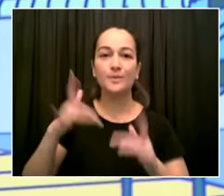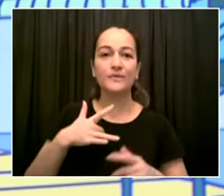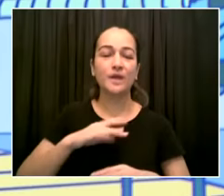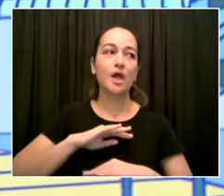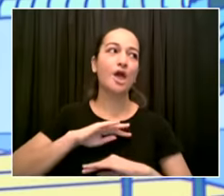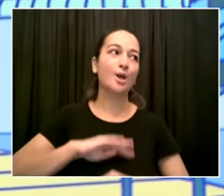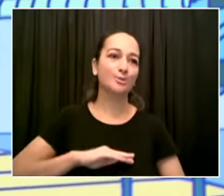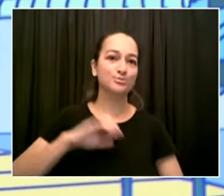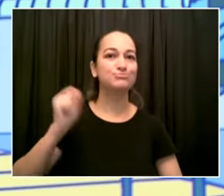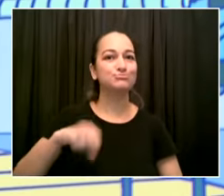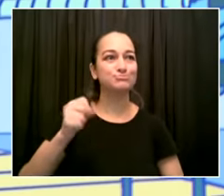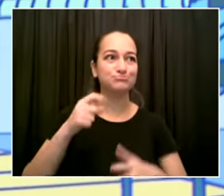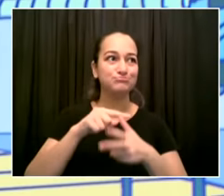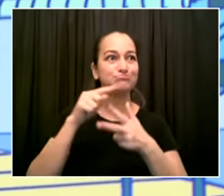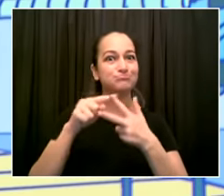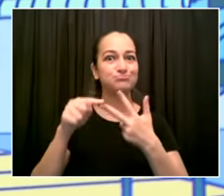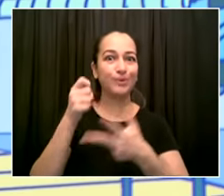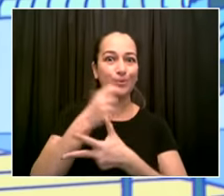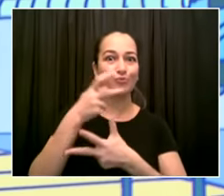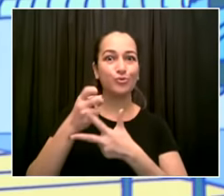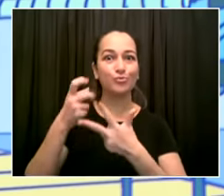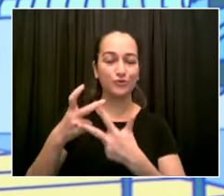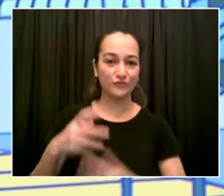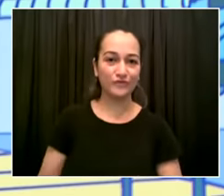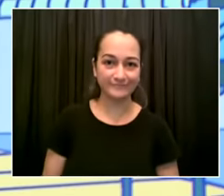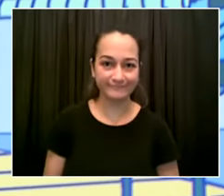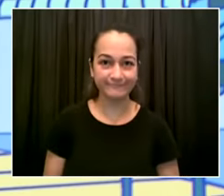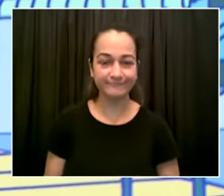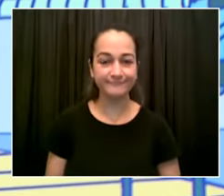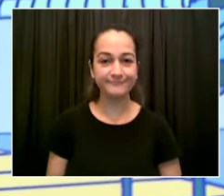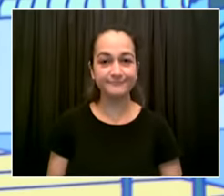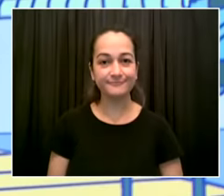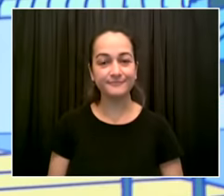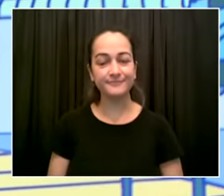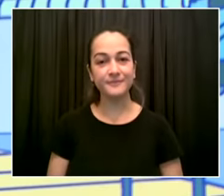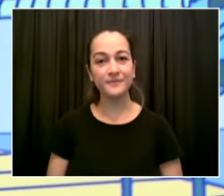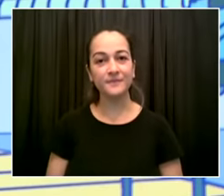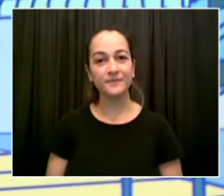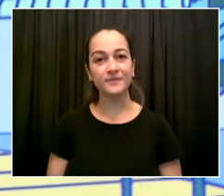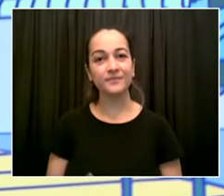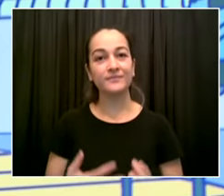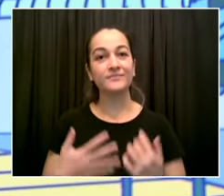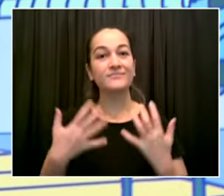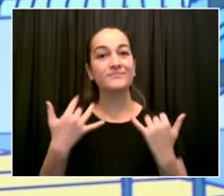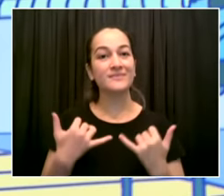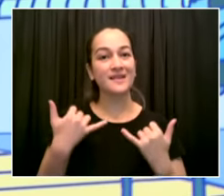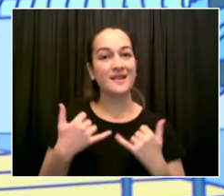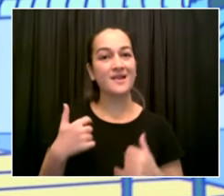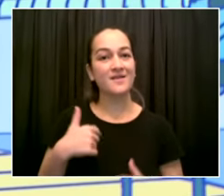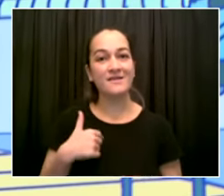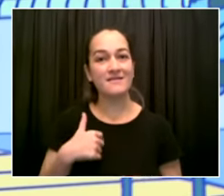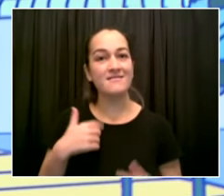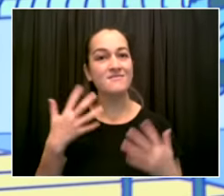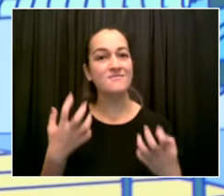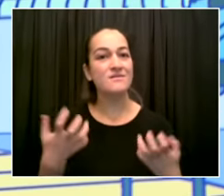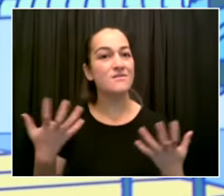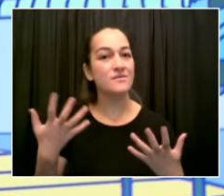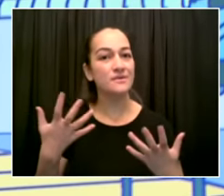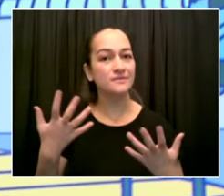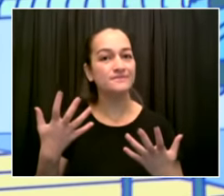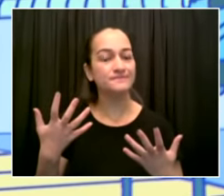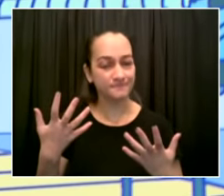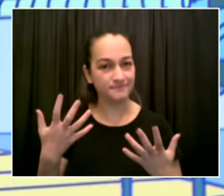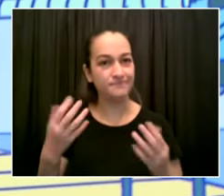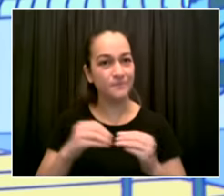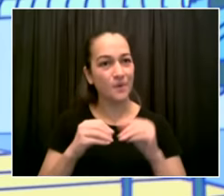thing we need the most we need an accelerated focused effort at the federal level to get the vaccination ready for 5 to